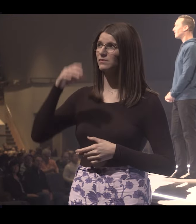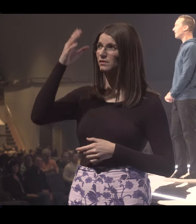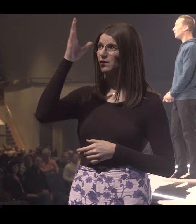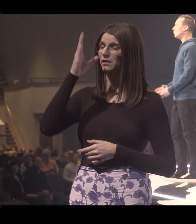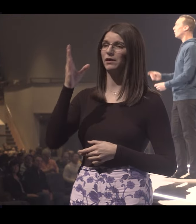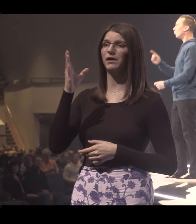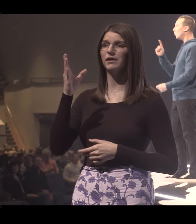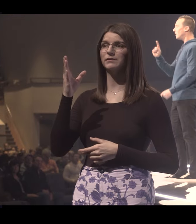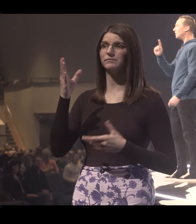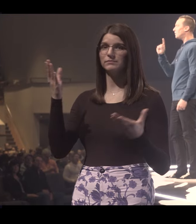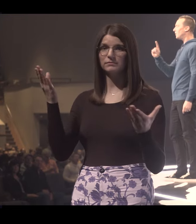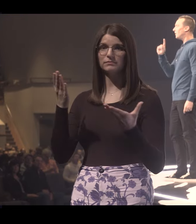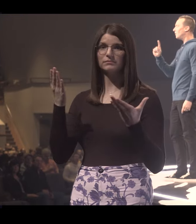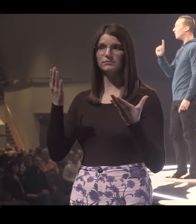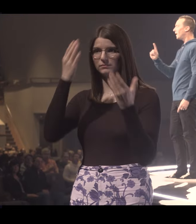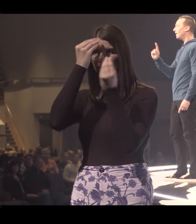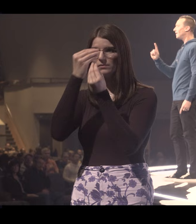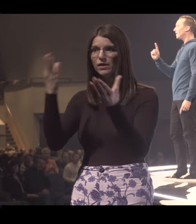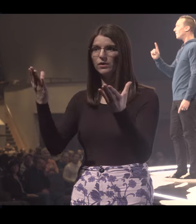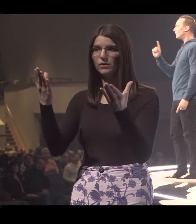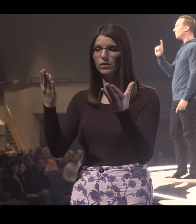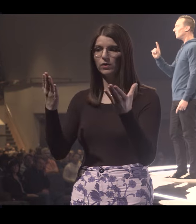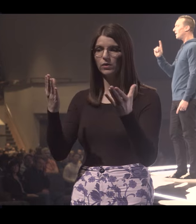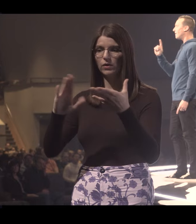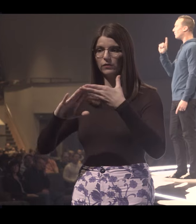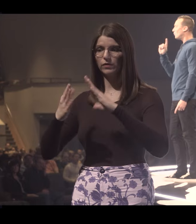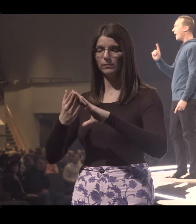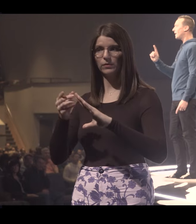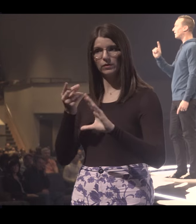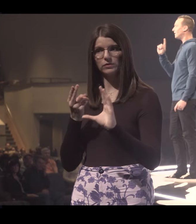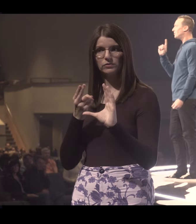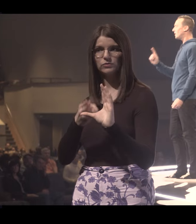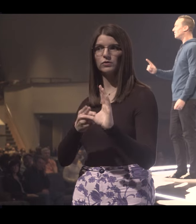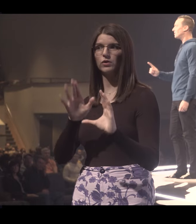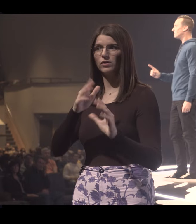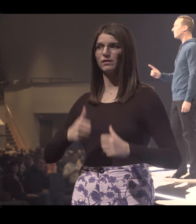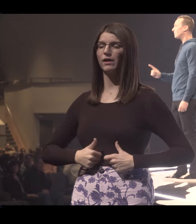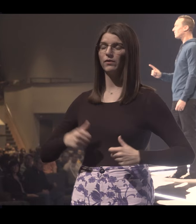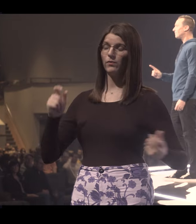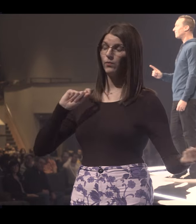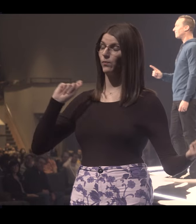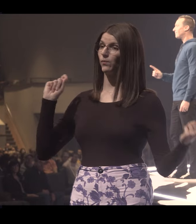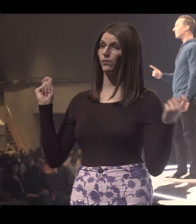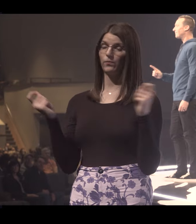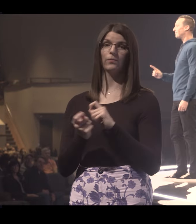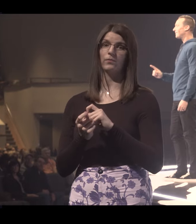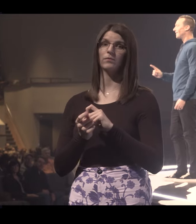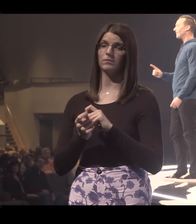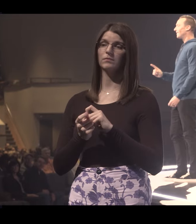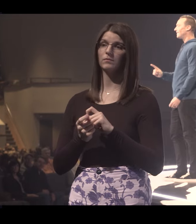And God has some of you here to say, you are one community away from your life radically changing.